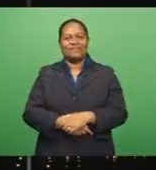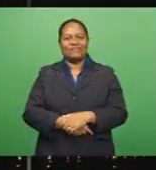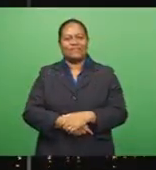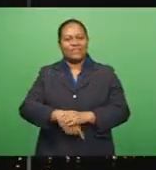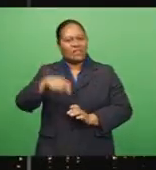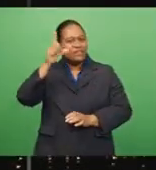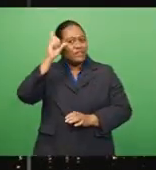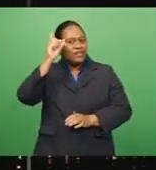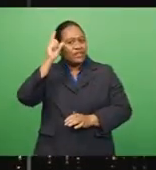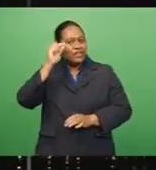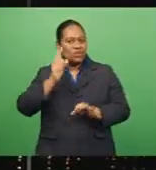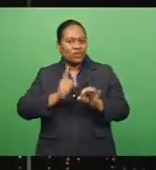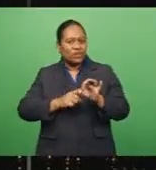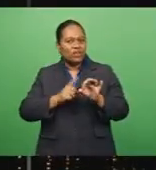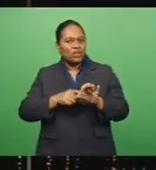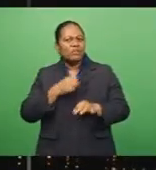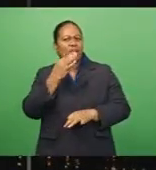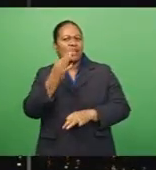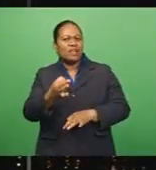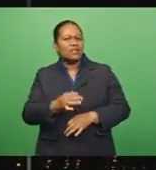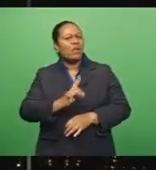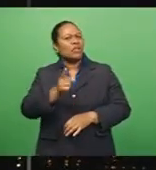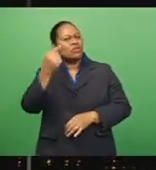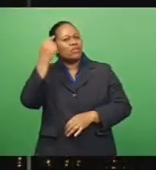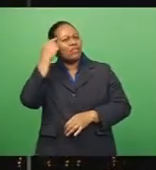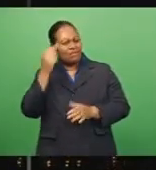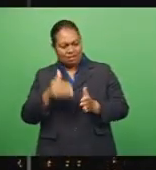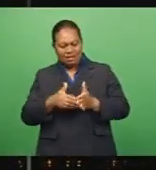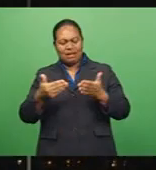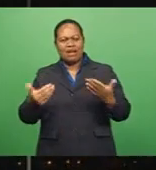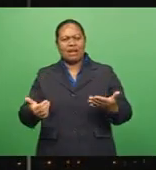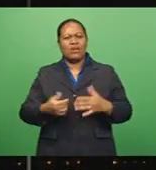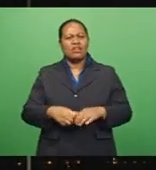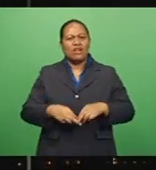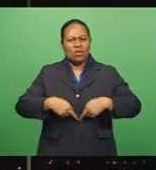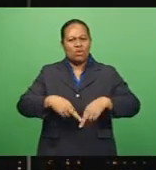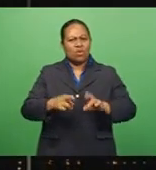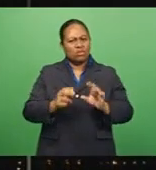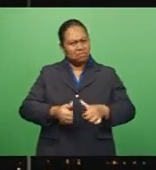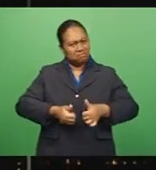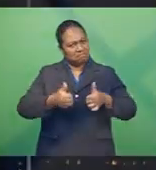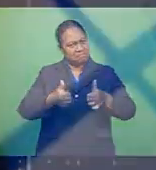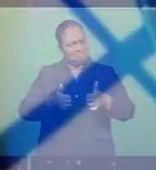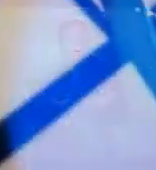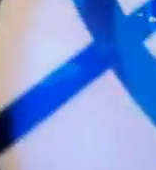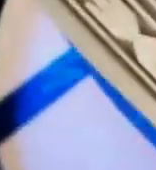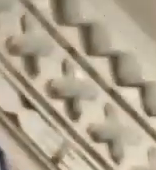In Fiji and Pulse, we asked, do you think the current roadwork is up to par?